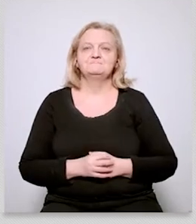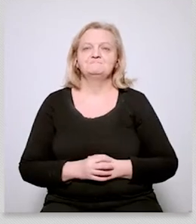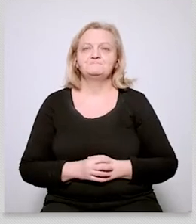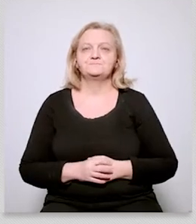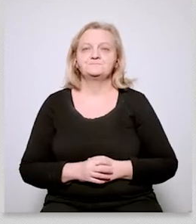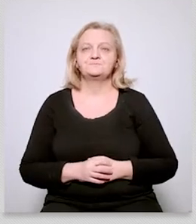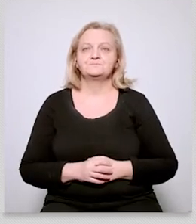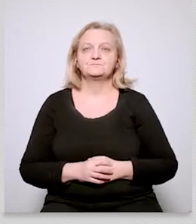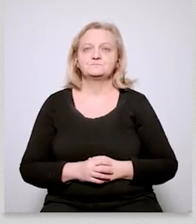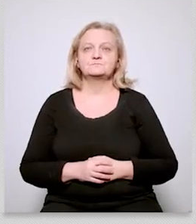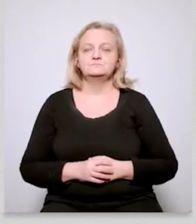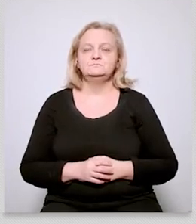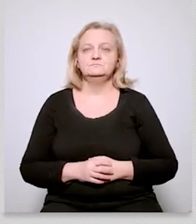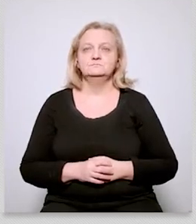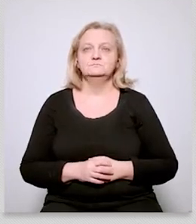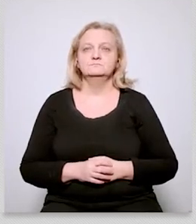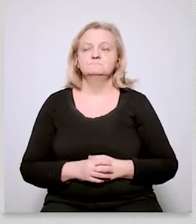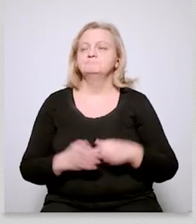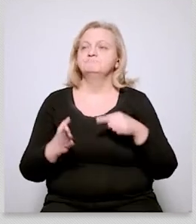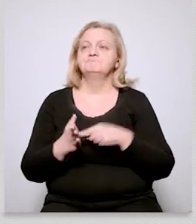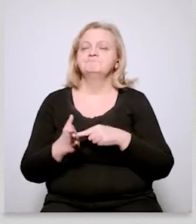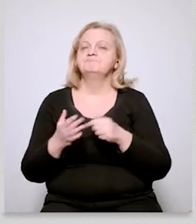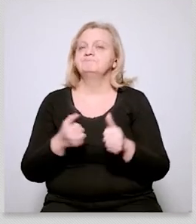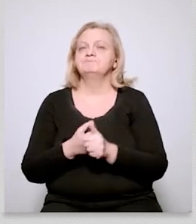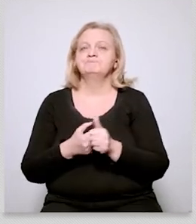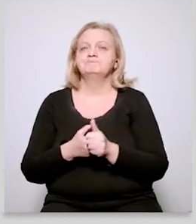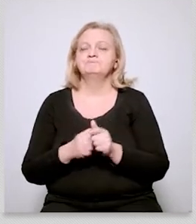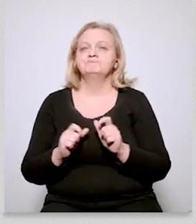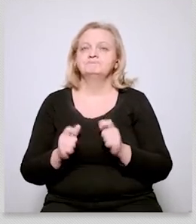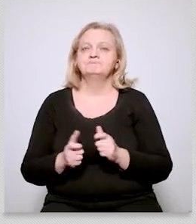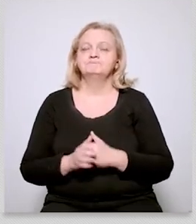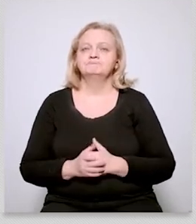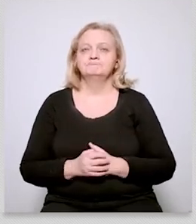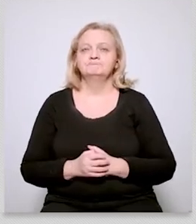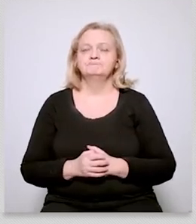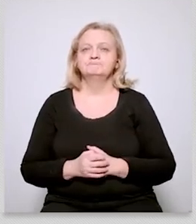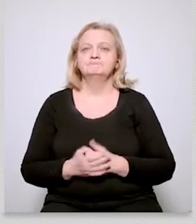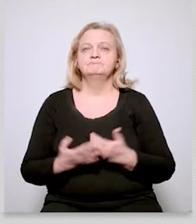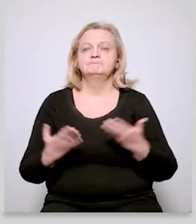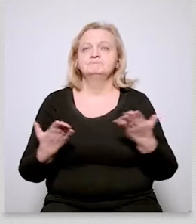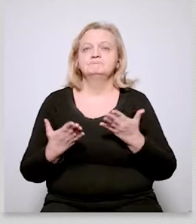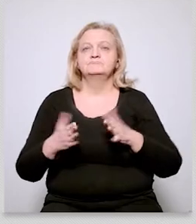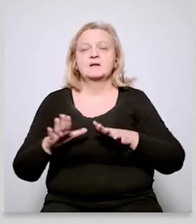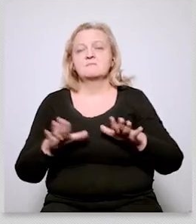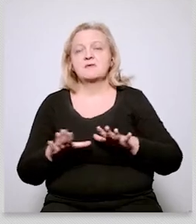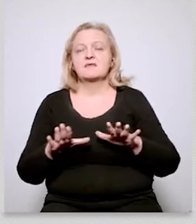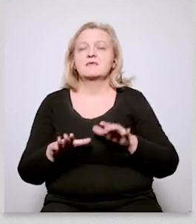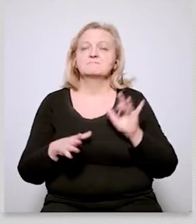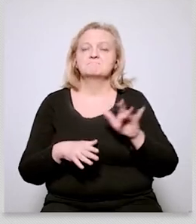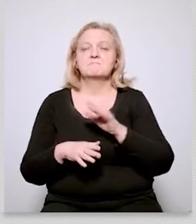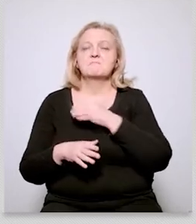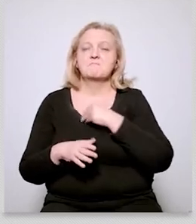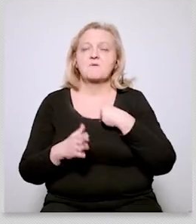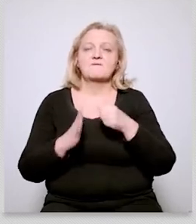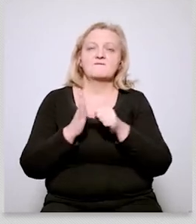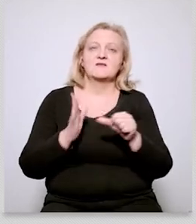poland is exceptional uh and where poland is more of a textbook case uh it's uh it's important to